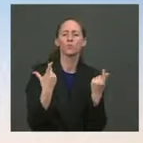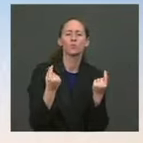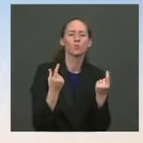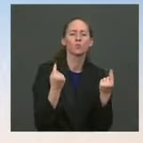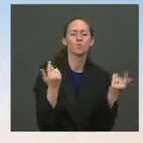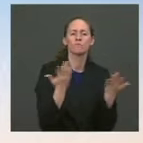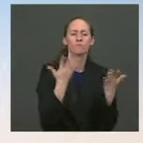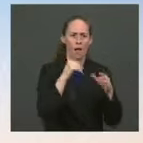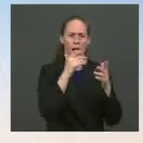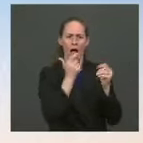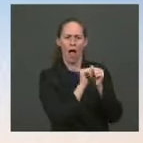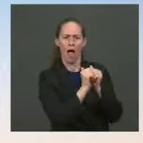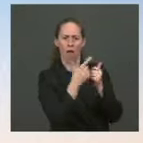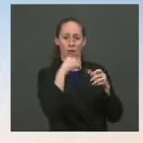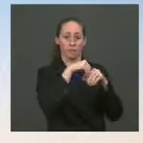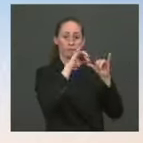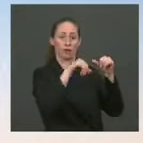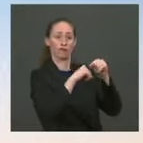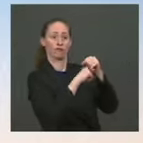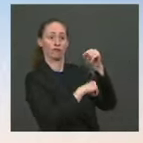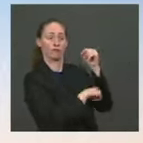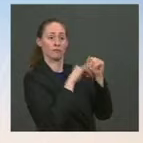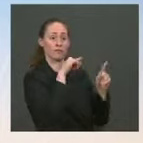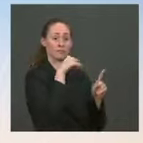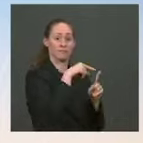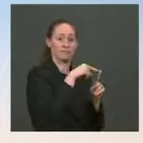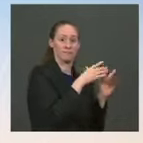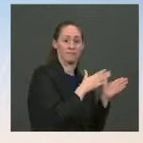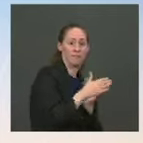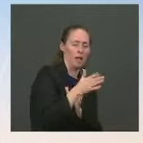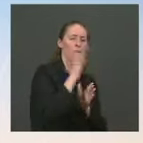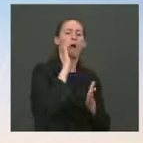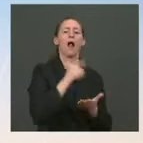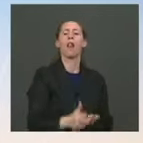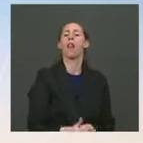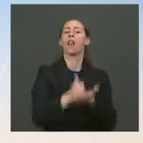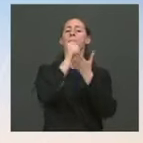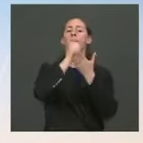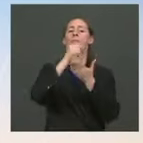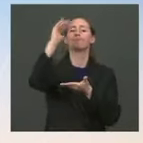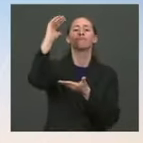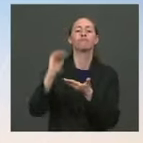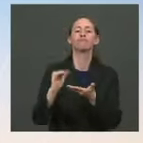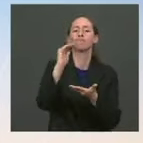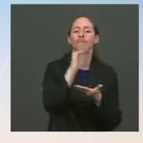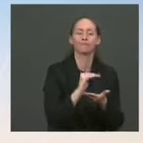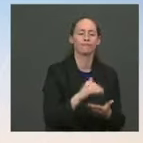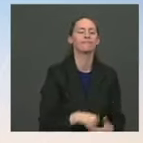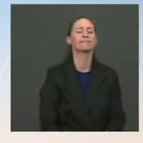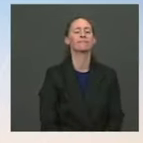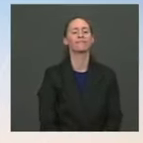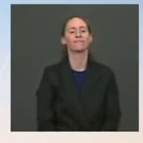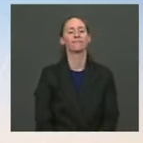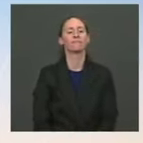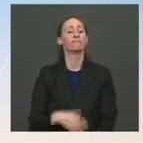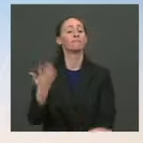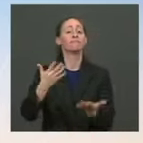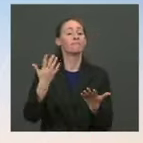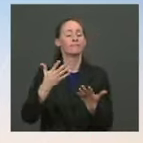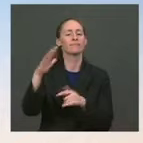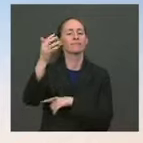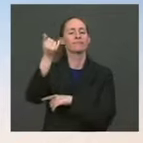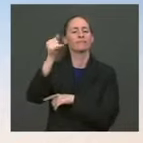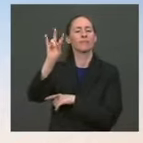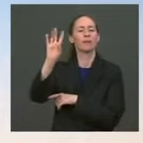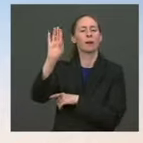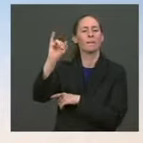deal. The bipartisan infrastructure deal includes a total of $17 billion to improve infrastructure